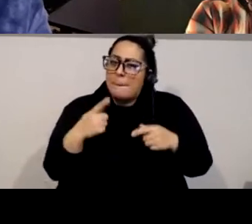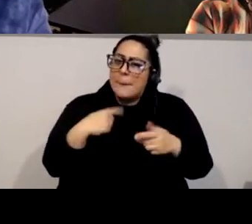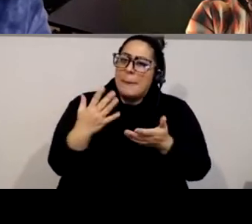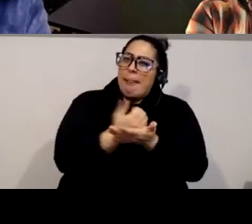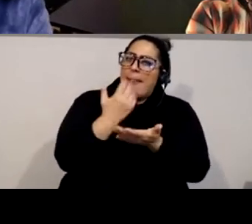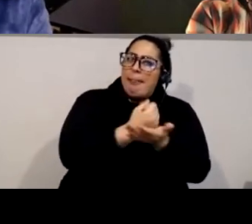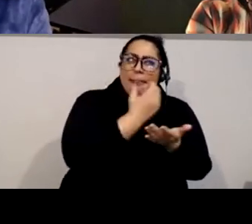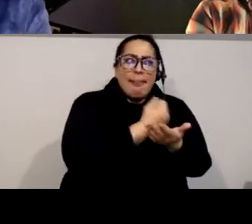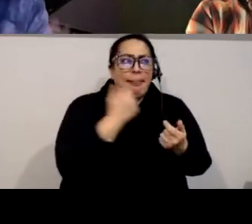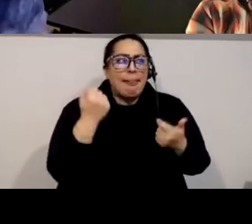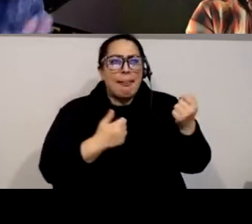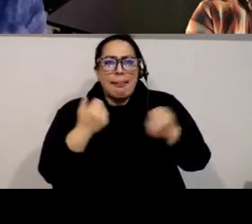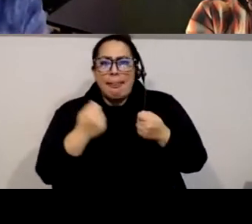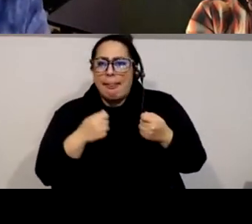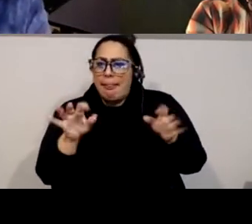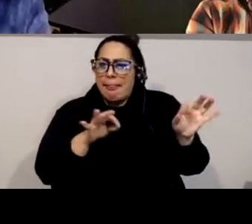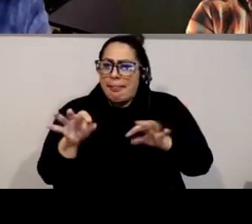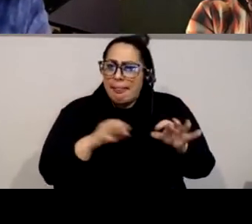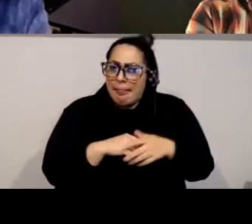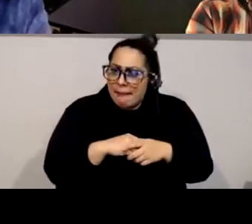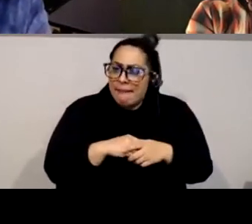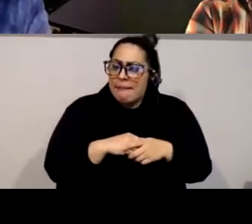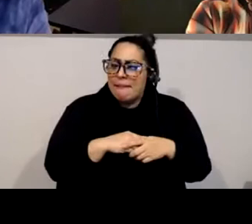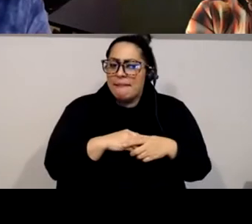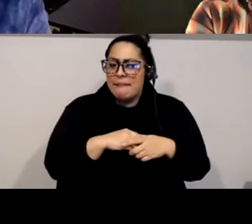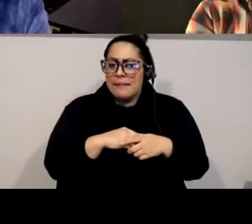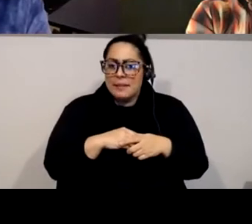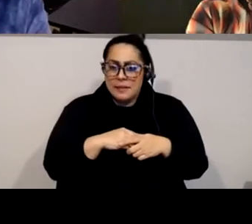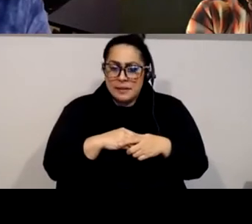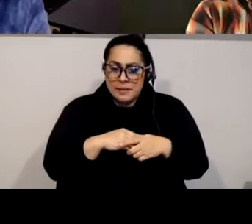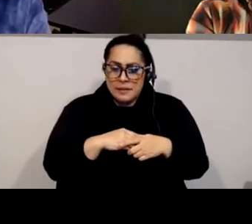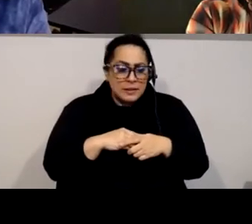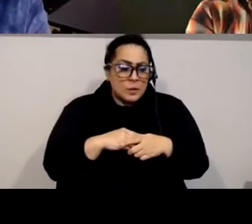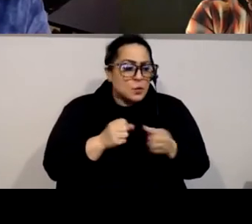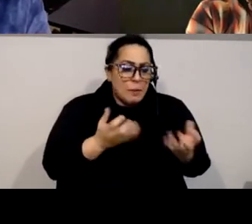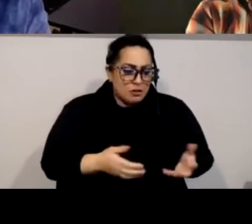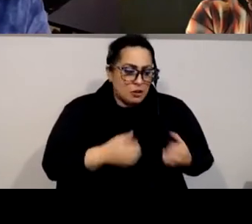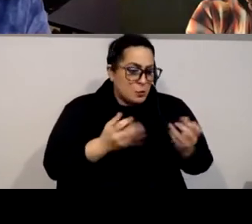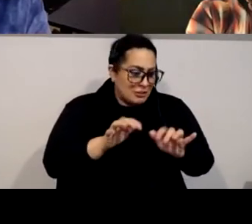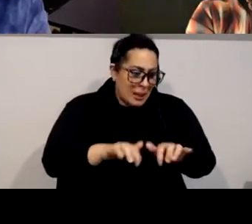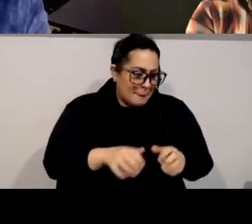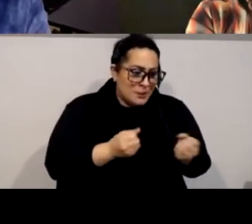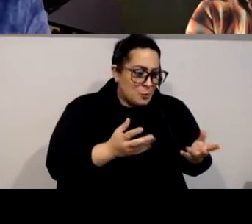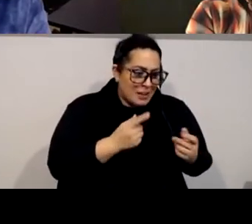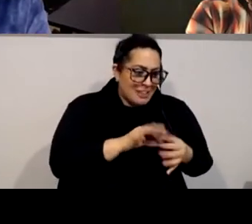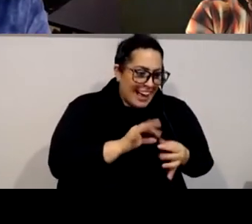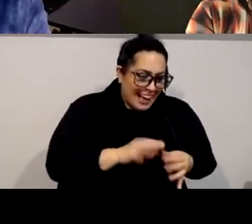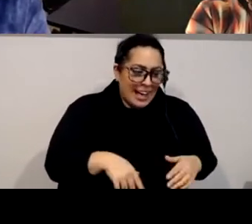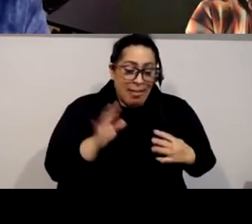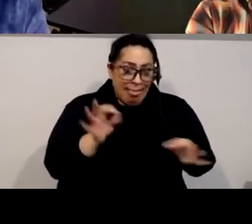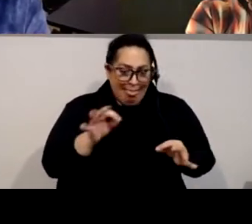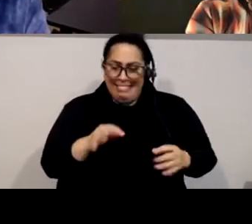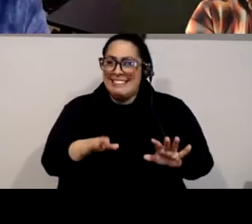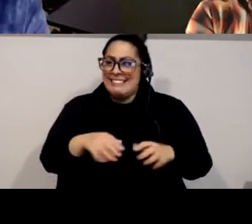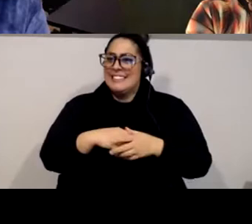sort of bring that into the screen or room, as it were, to sort of like just make sure there that that's an important